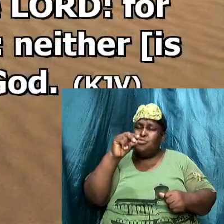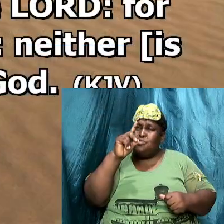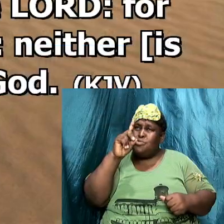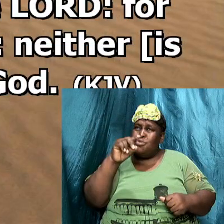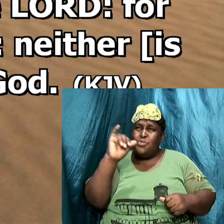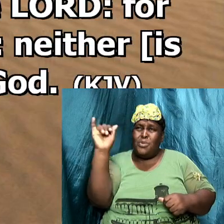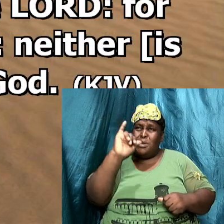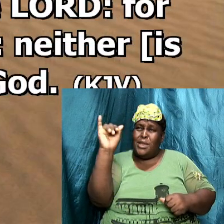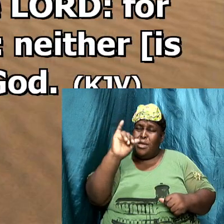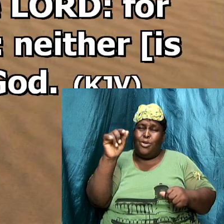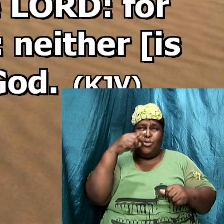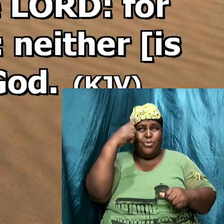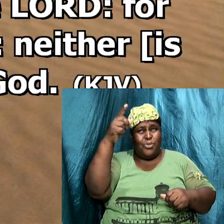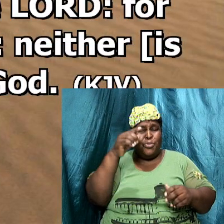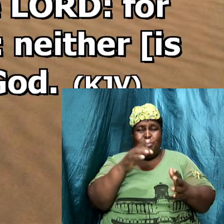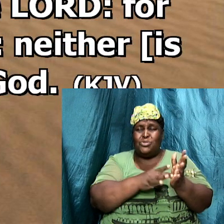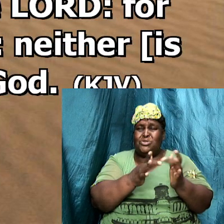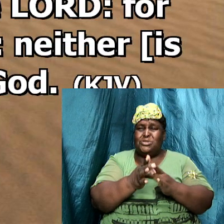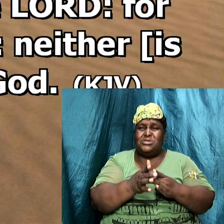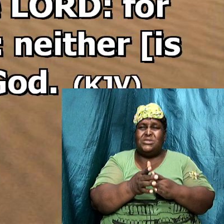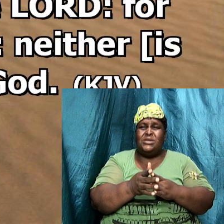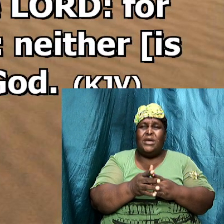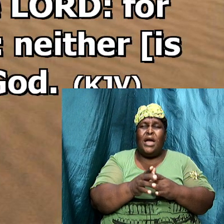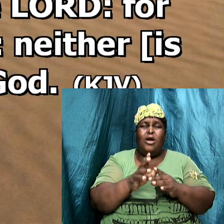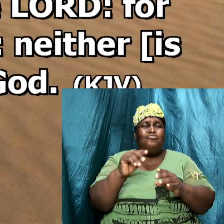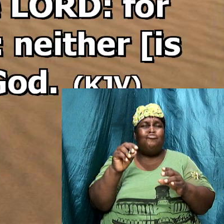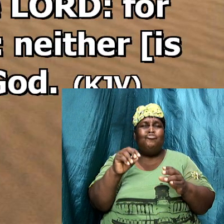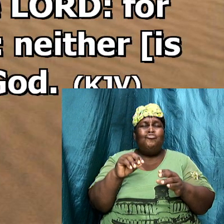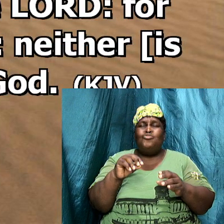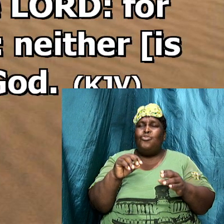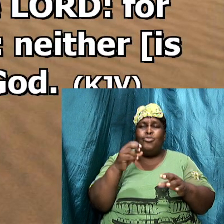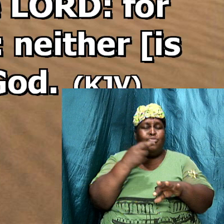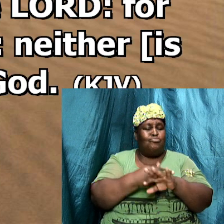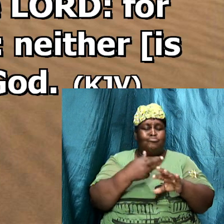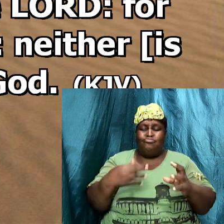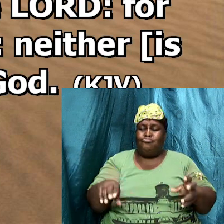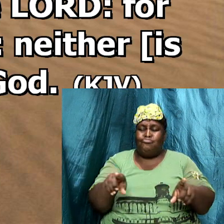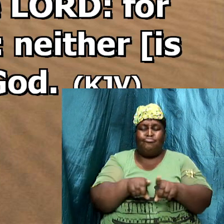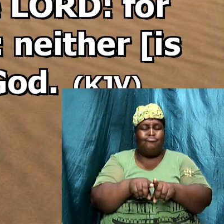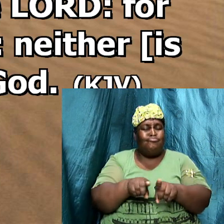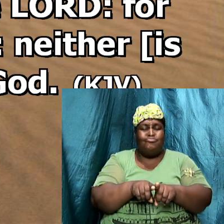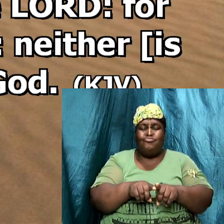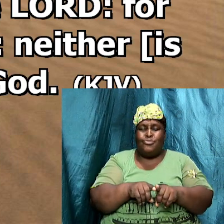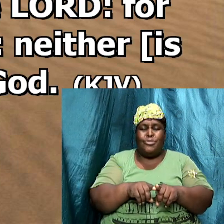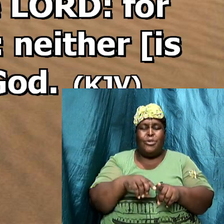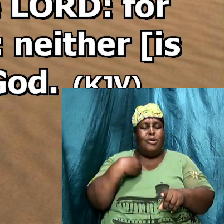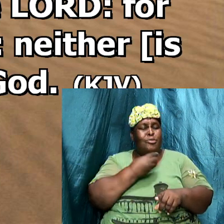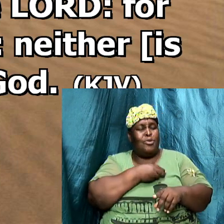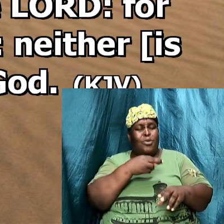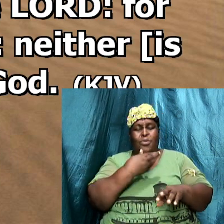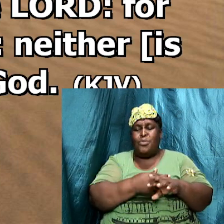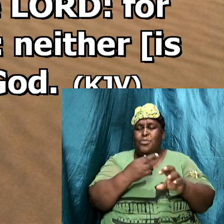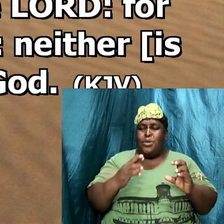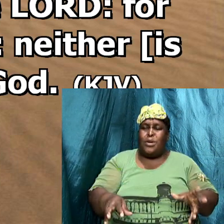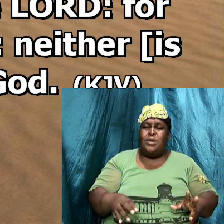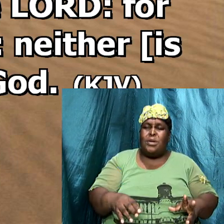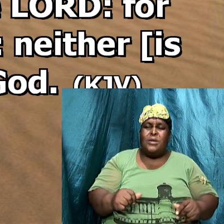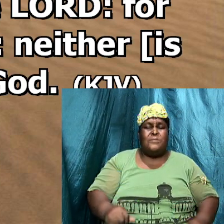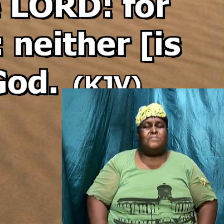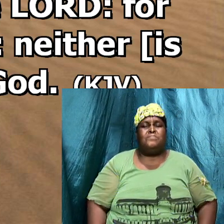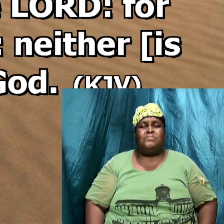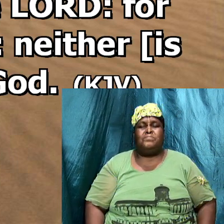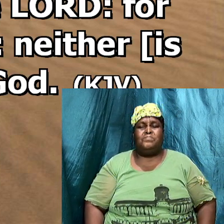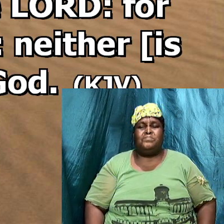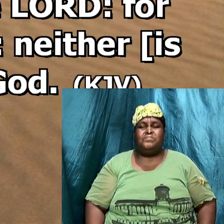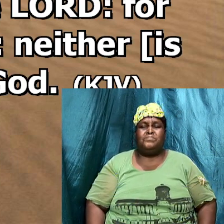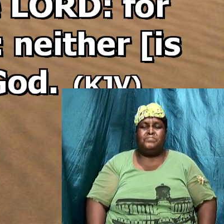nor is there any rock like our God. Isaiah 6, verse 2 and